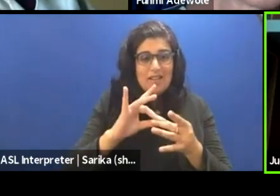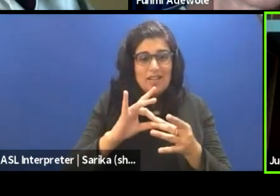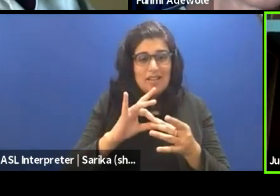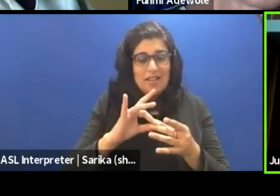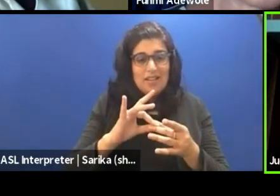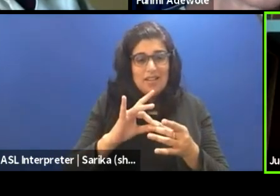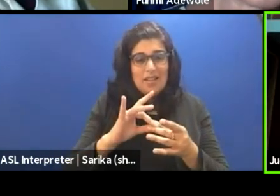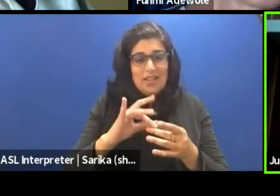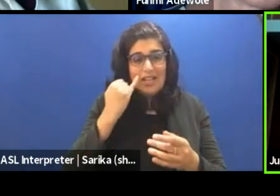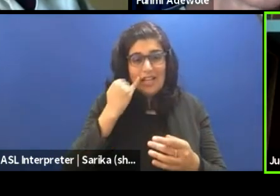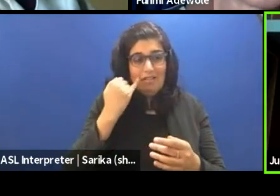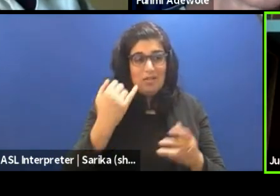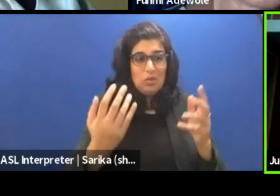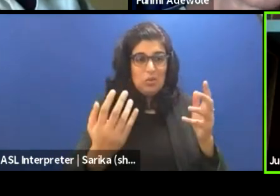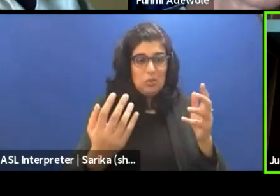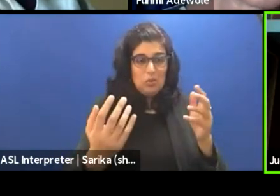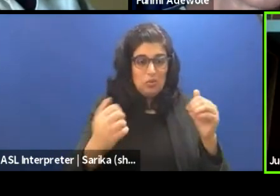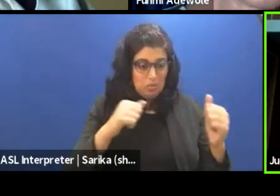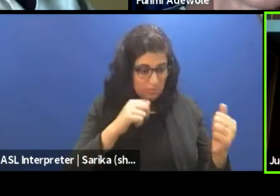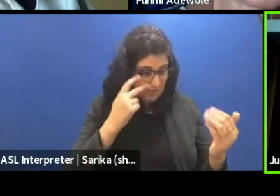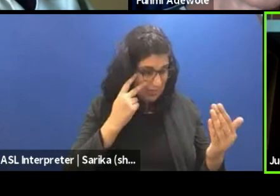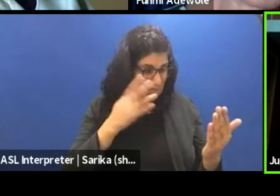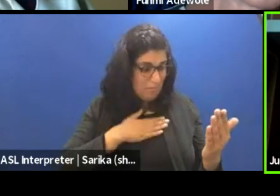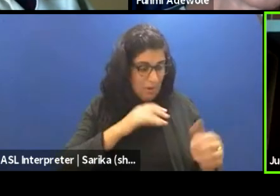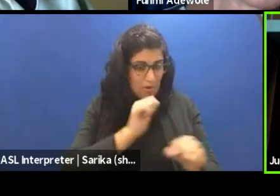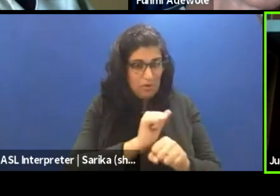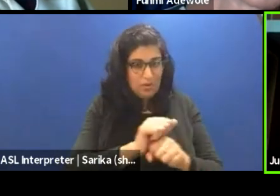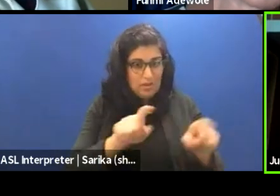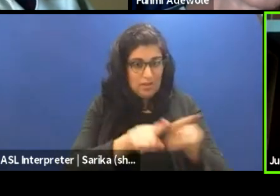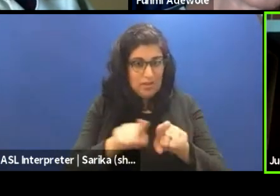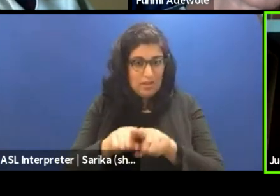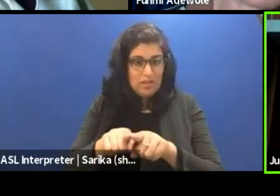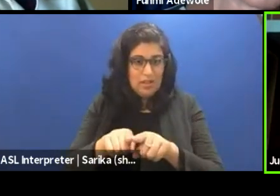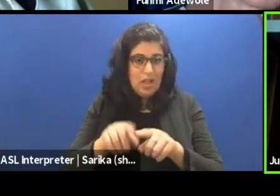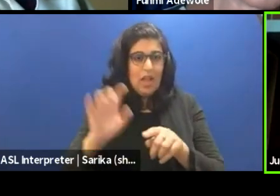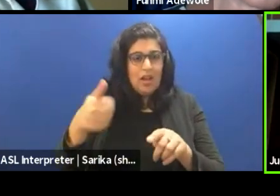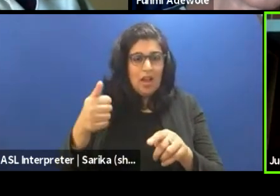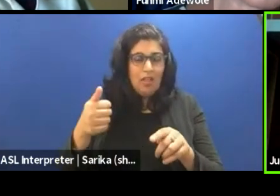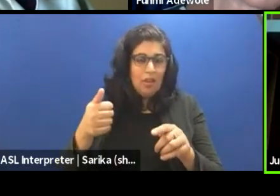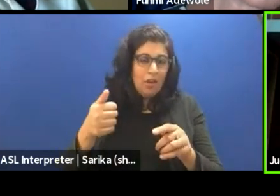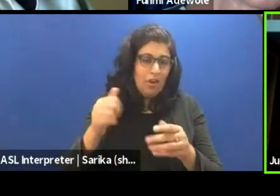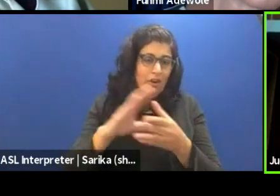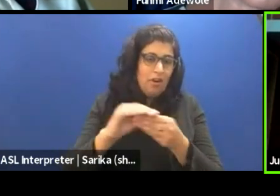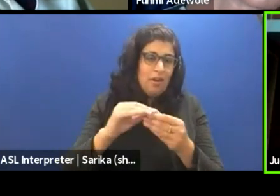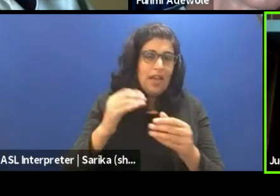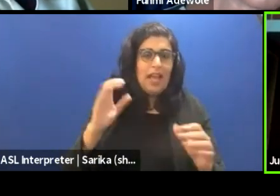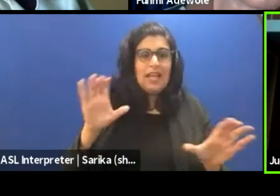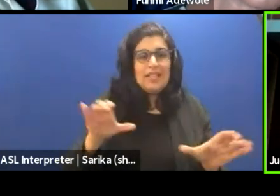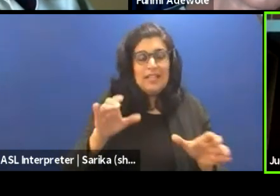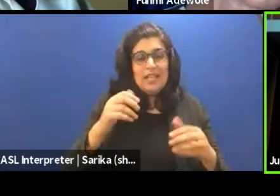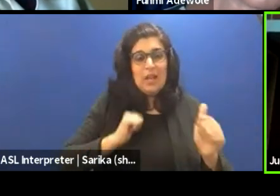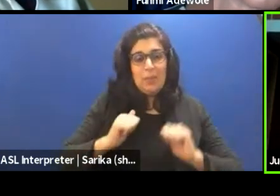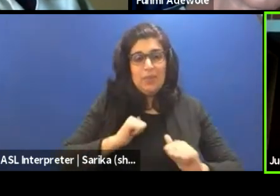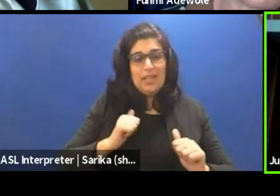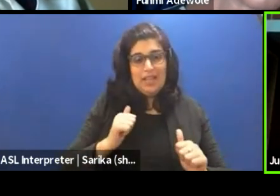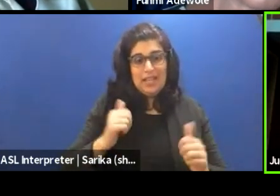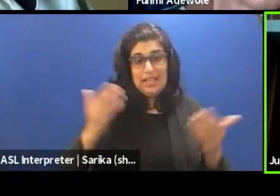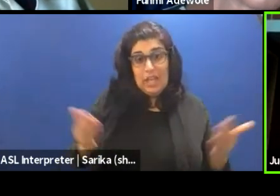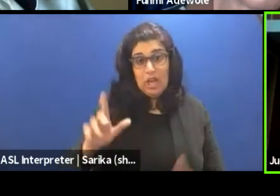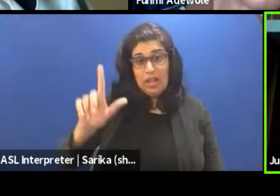But if you confront my work, it's the same thing you will see. I'll do another quick analogy. I did a play called Threesome here in Lagos.